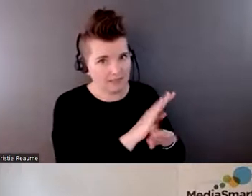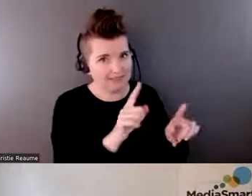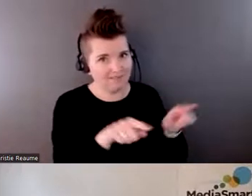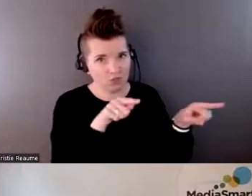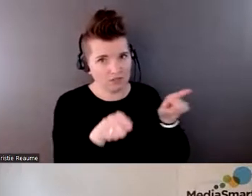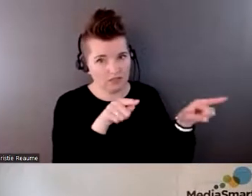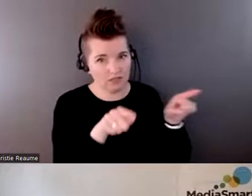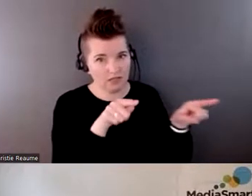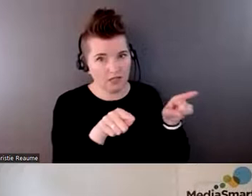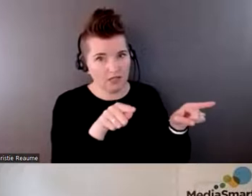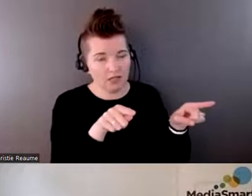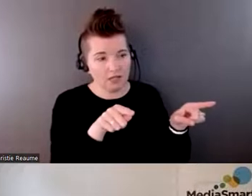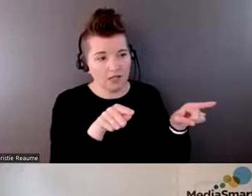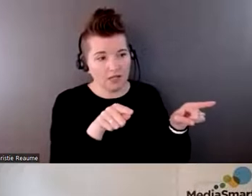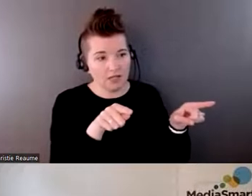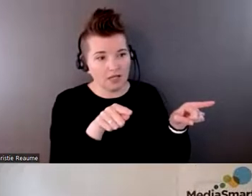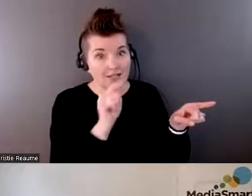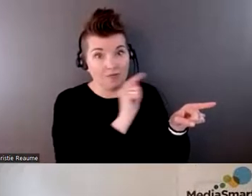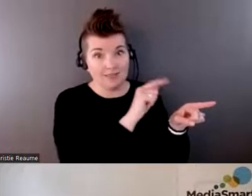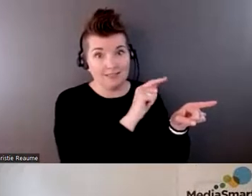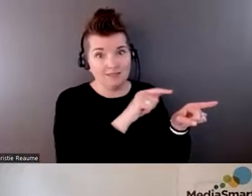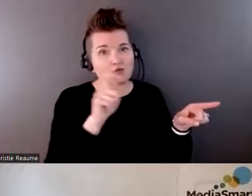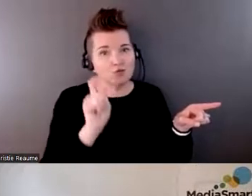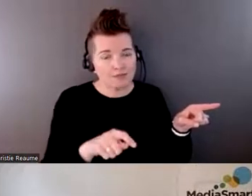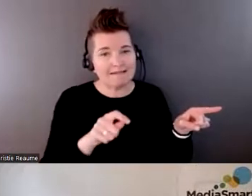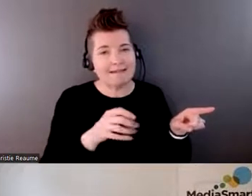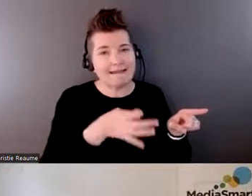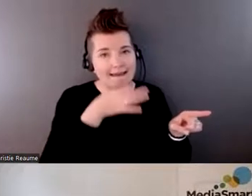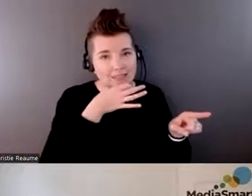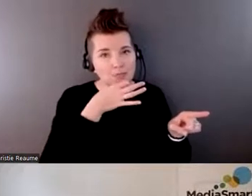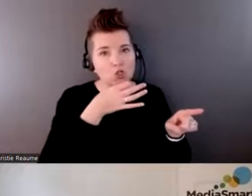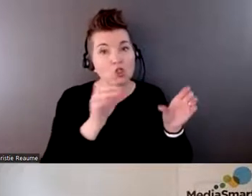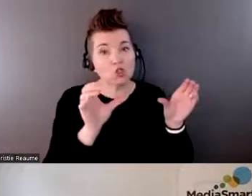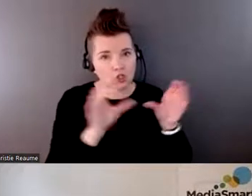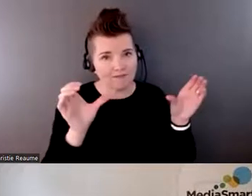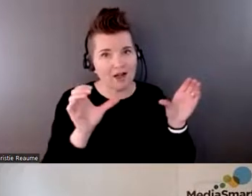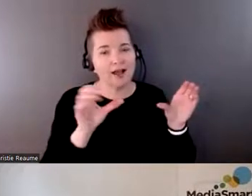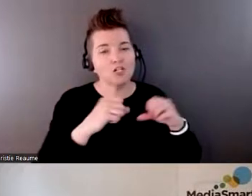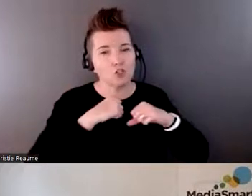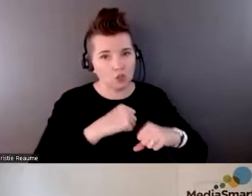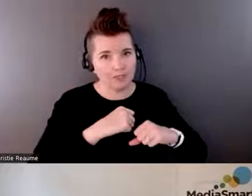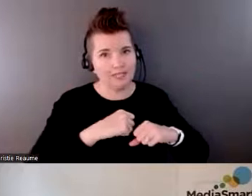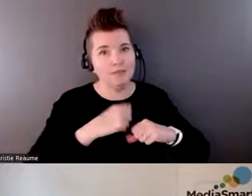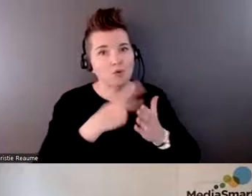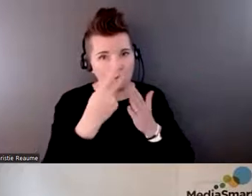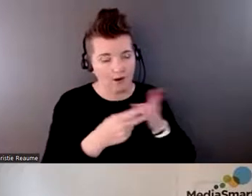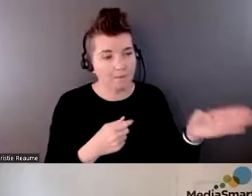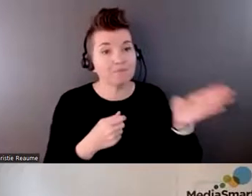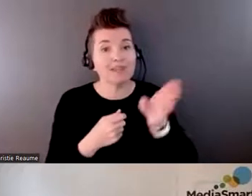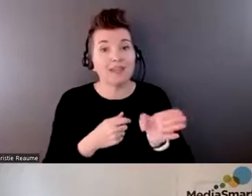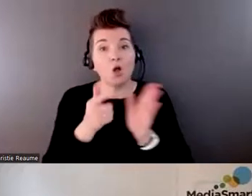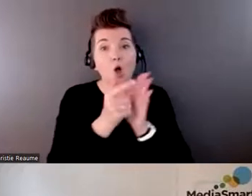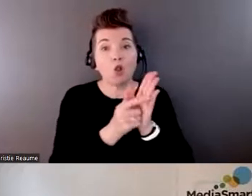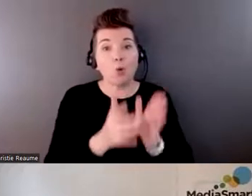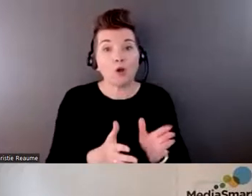yeah, you need an expert certified privacy and security program. For the people who are working more in the nonprofit space,